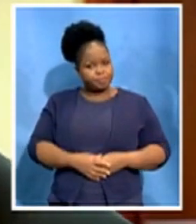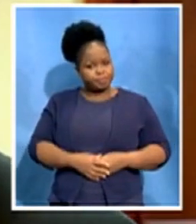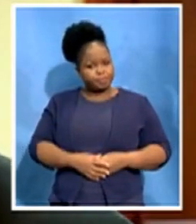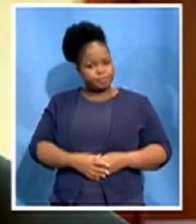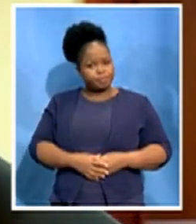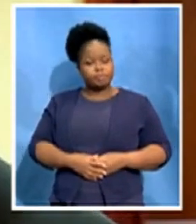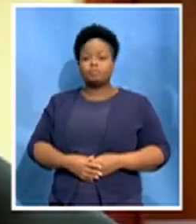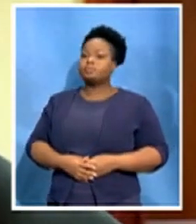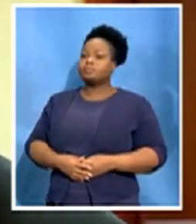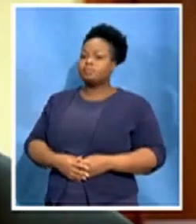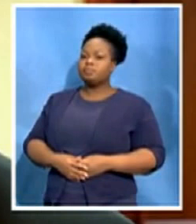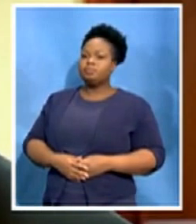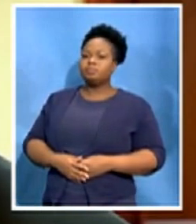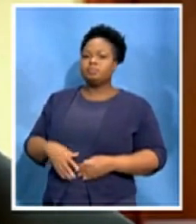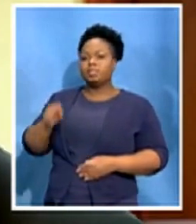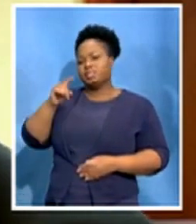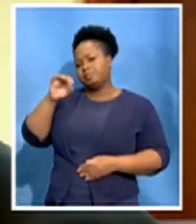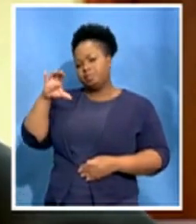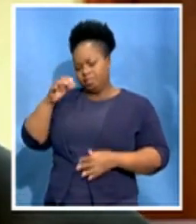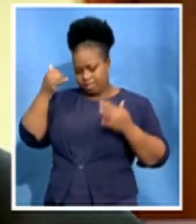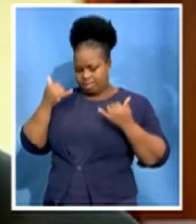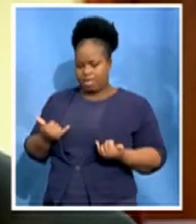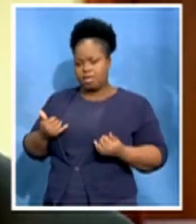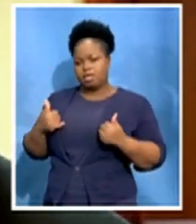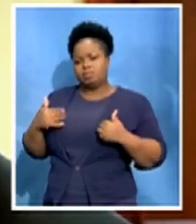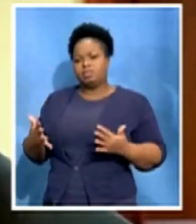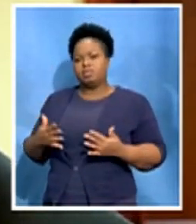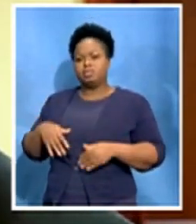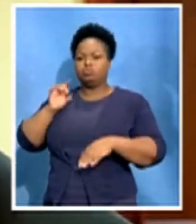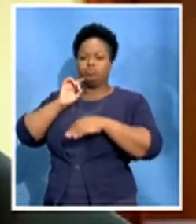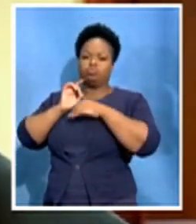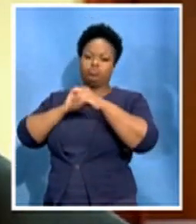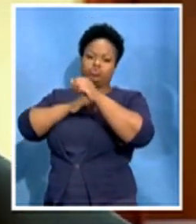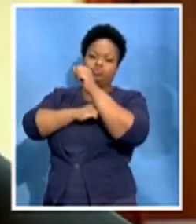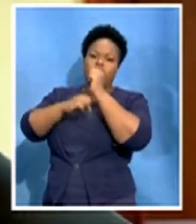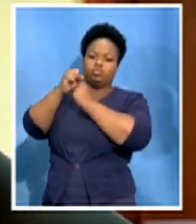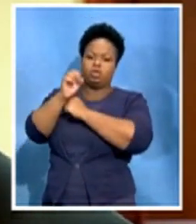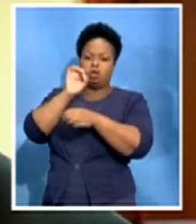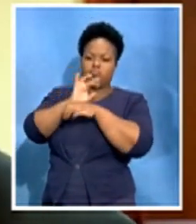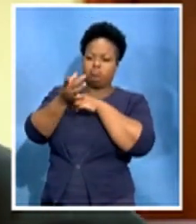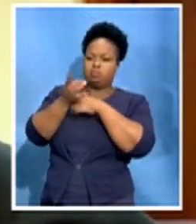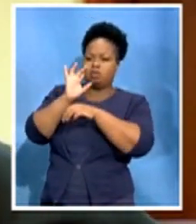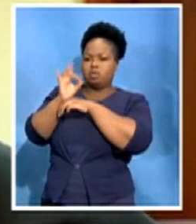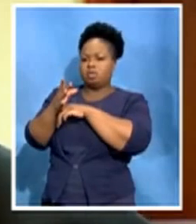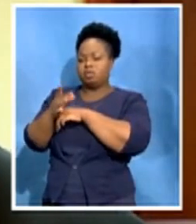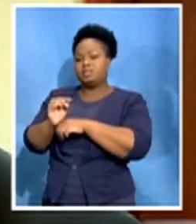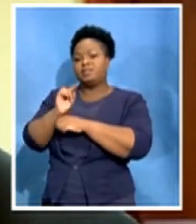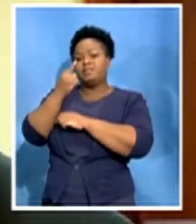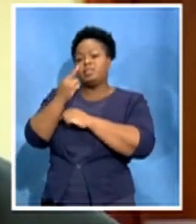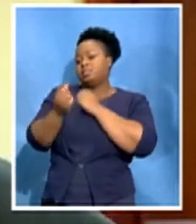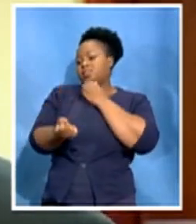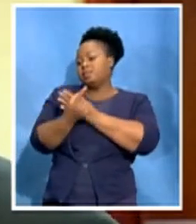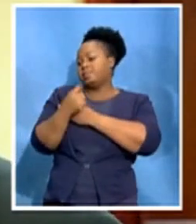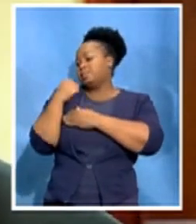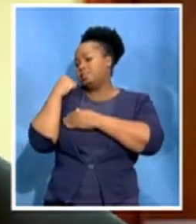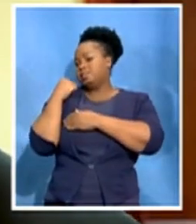started to properly consult on structures. They, and we had the first session yesterday, staff were able to